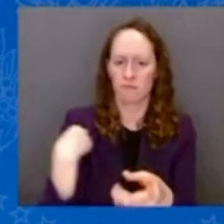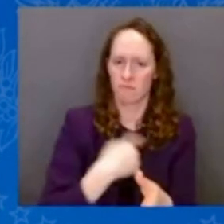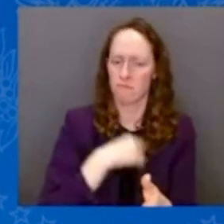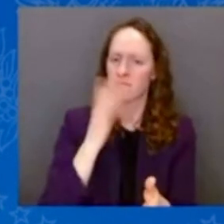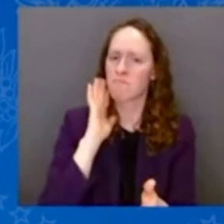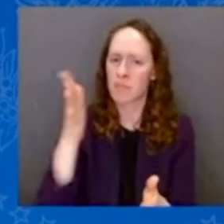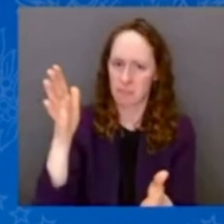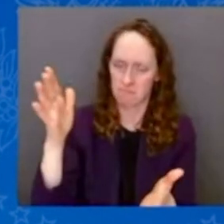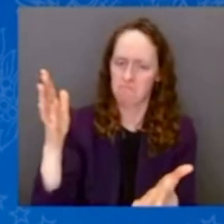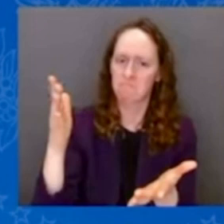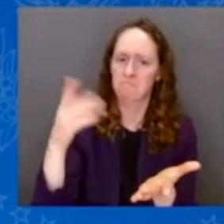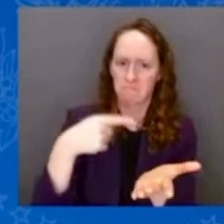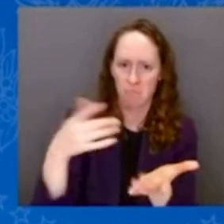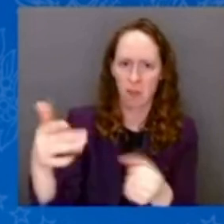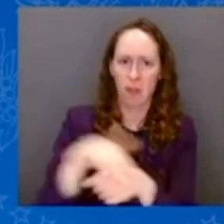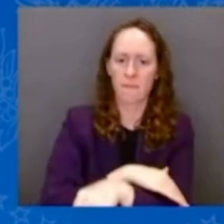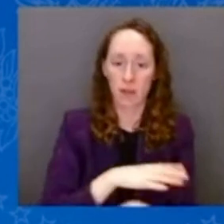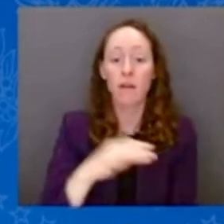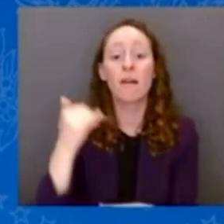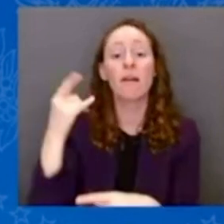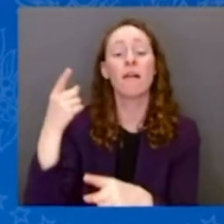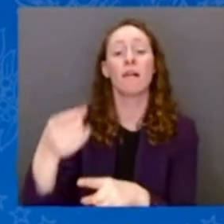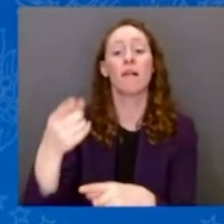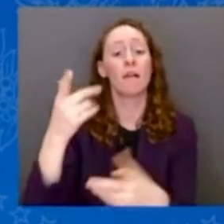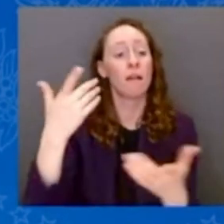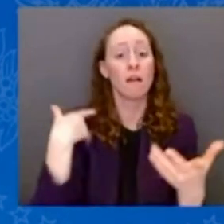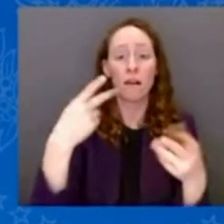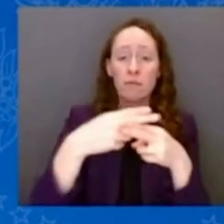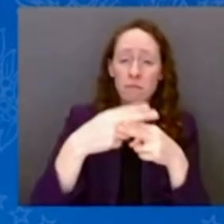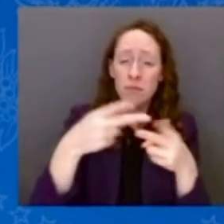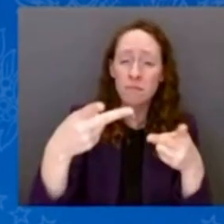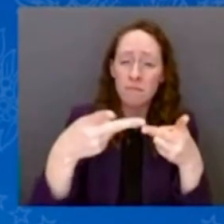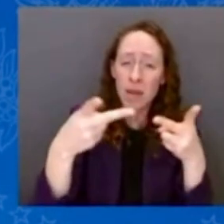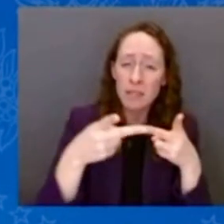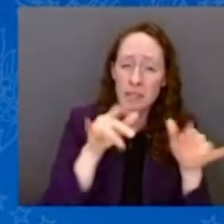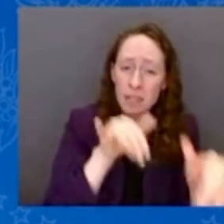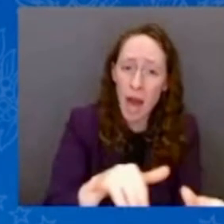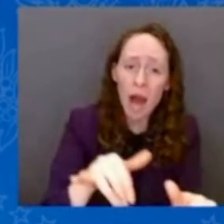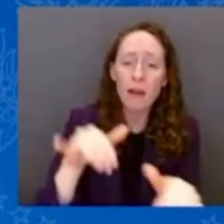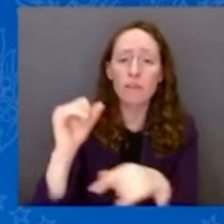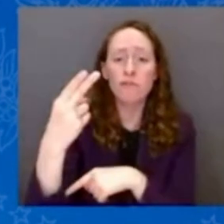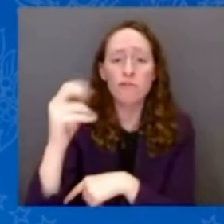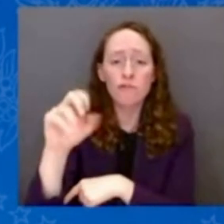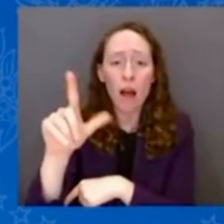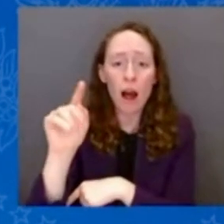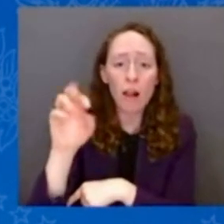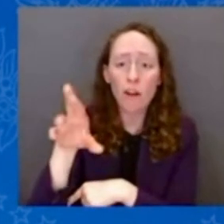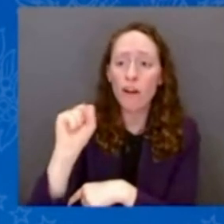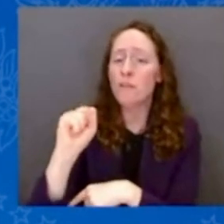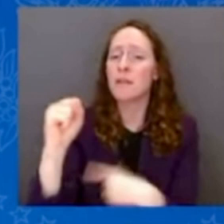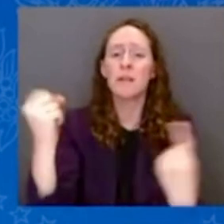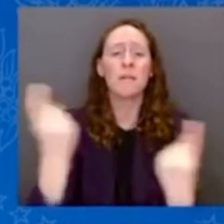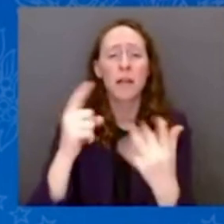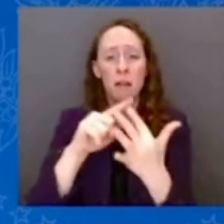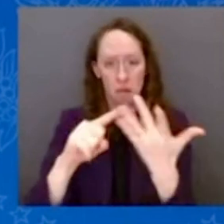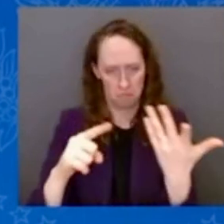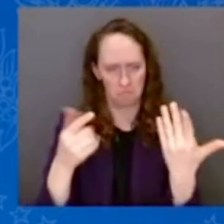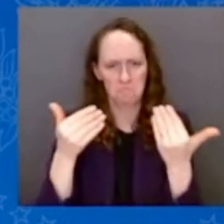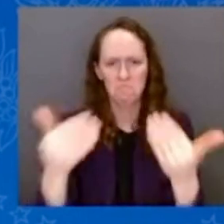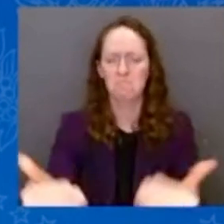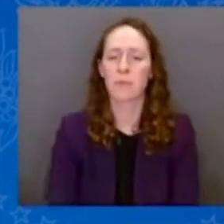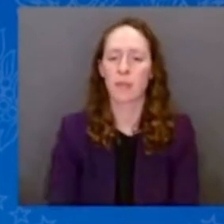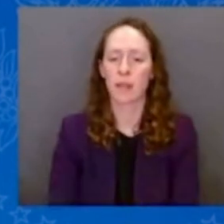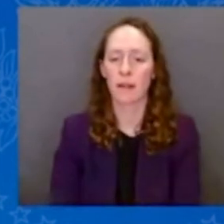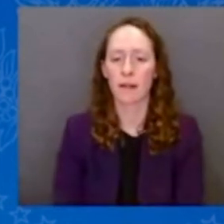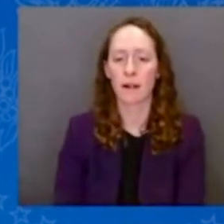every overtime for everyone. 100 percent of the cost, not for the state, but for us, for 30 days. And then after that,